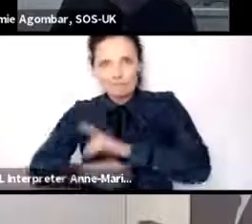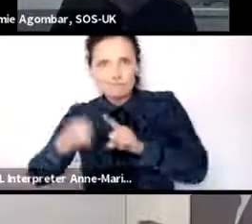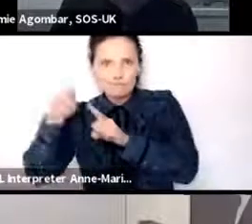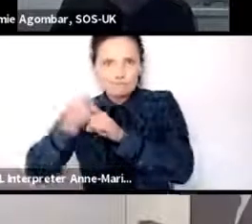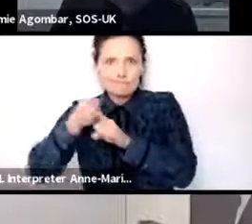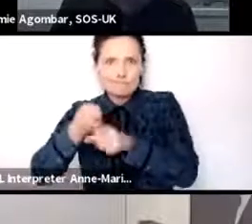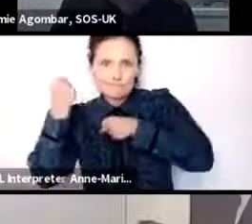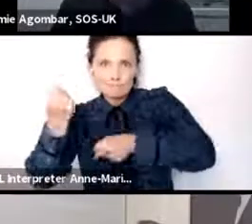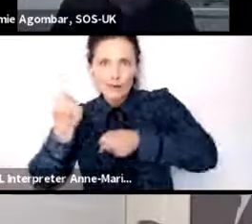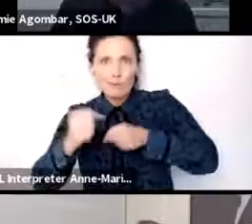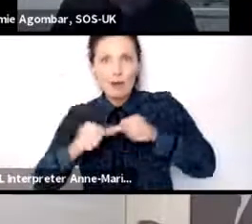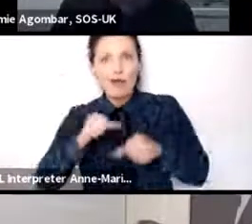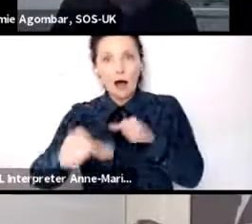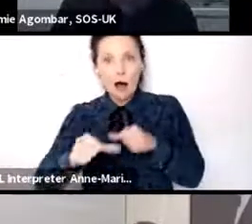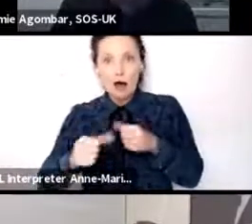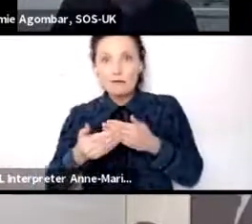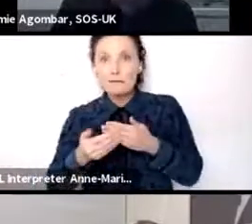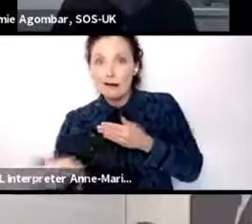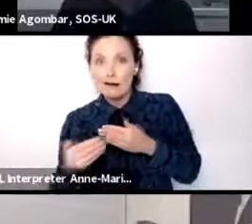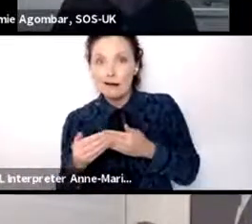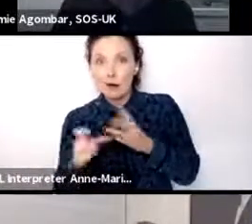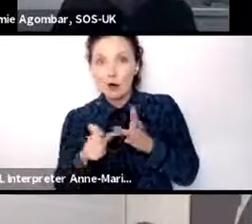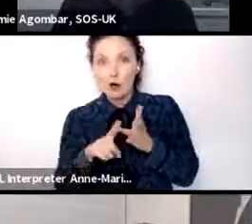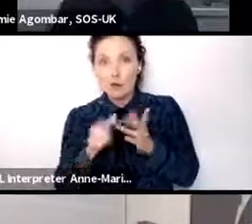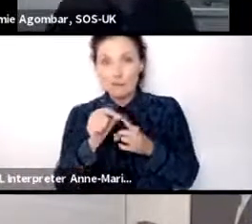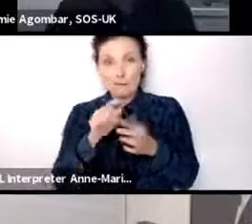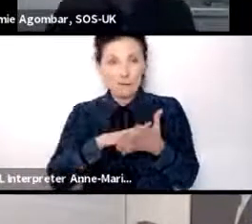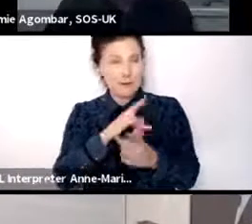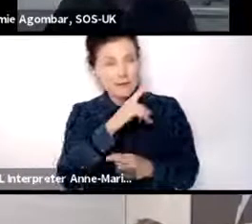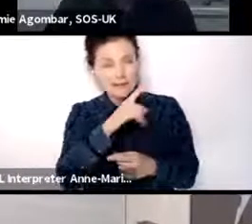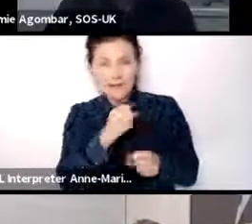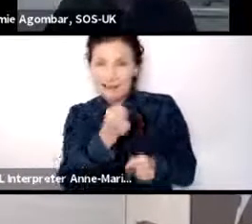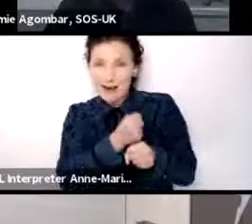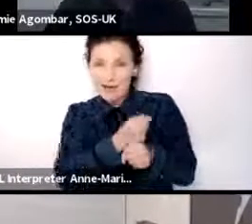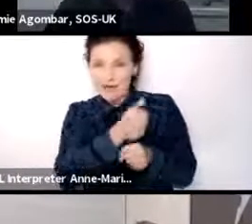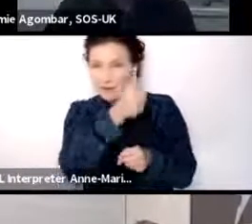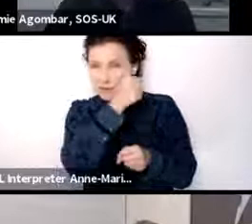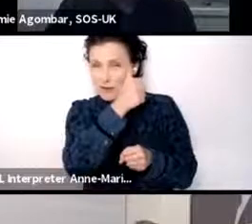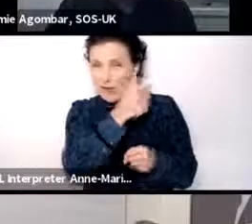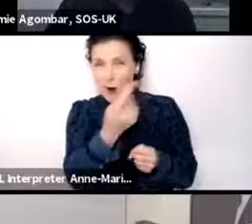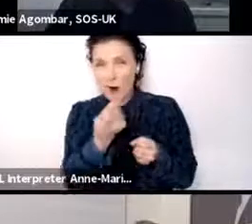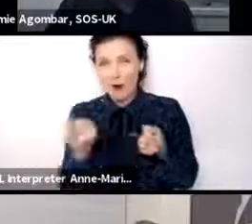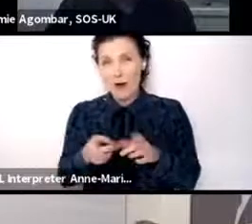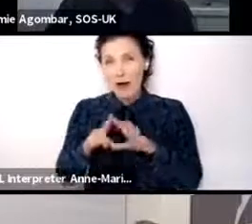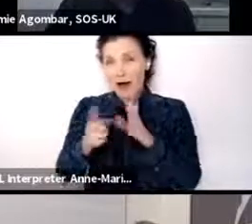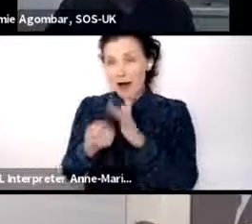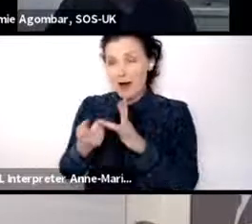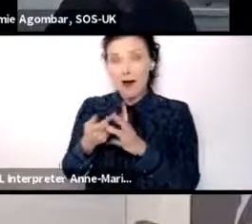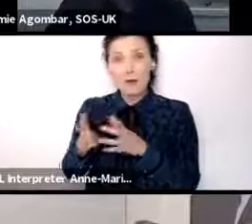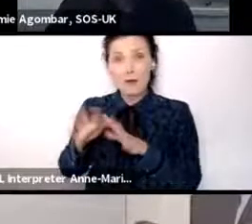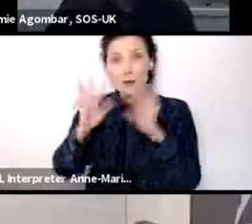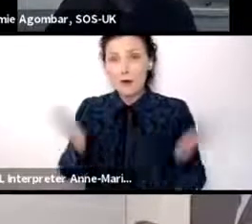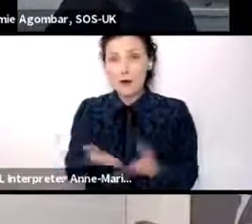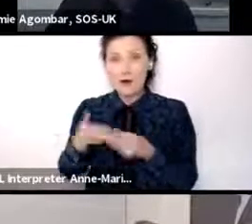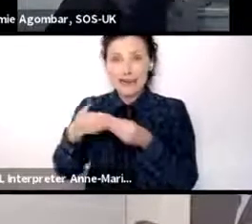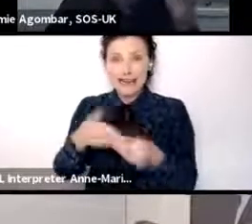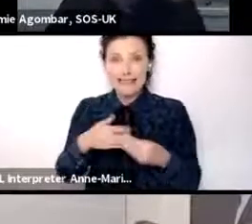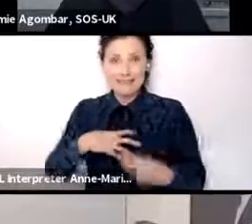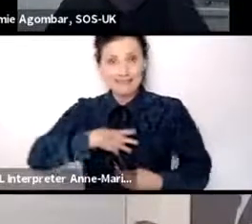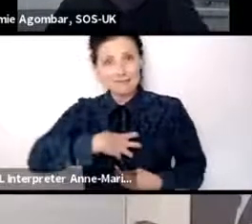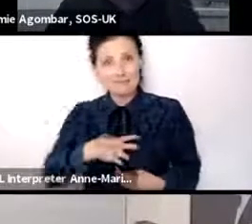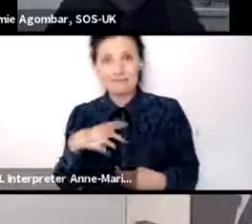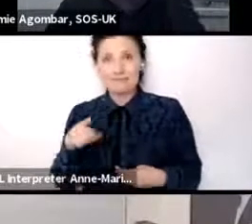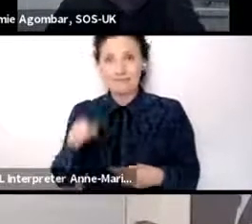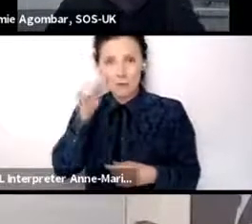beyond COP because we know what kind of government and what kind of world leaders we're dealing with. And we suspect that they may leave